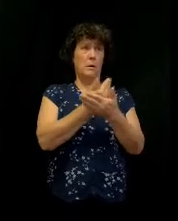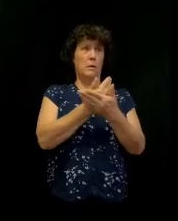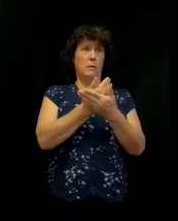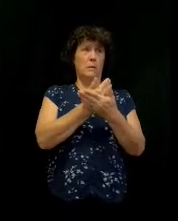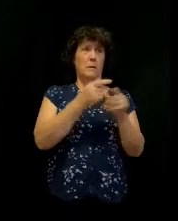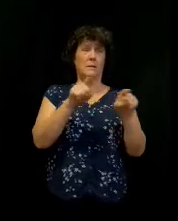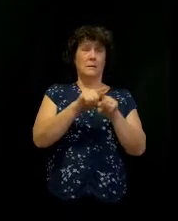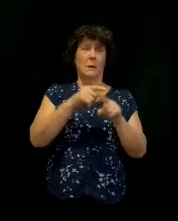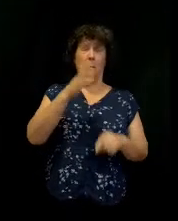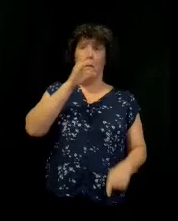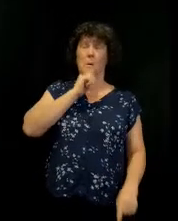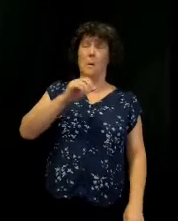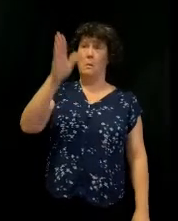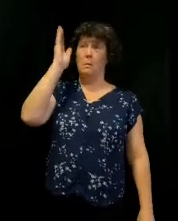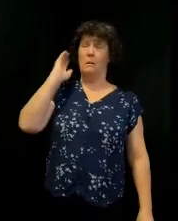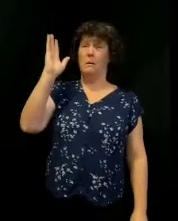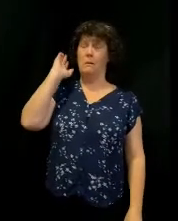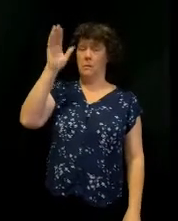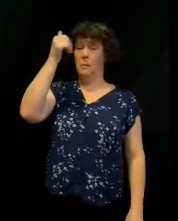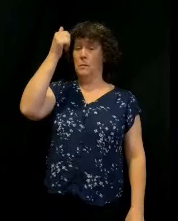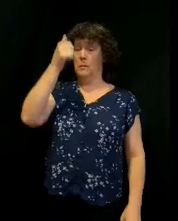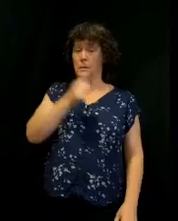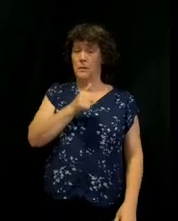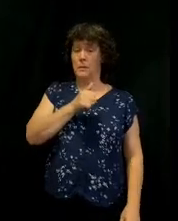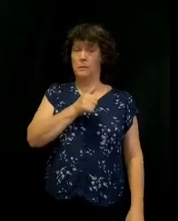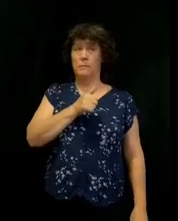of old. Verse 12,